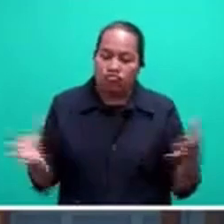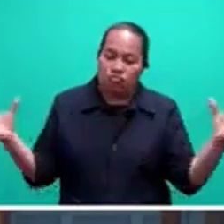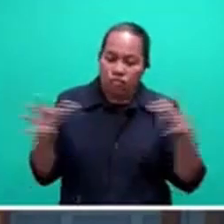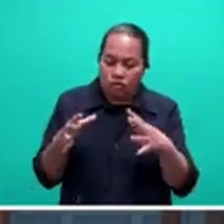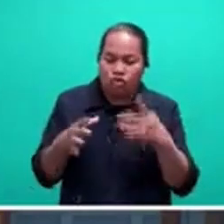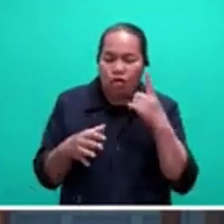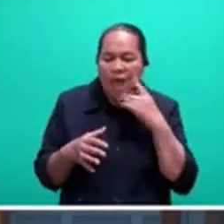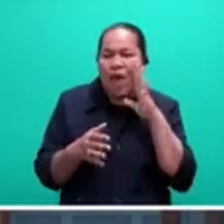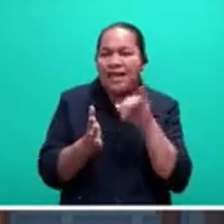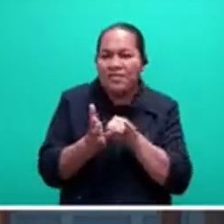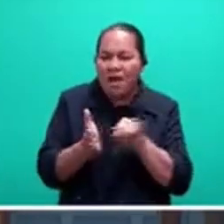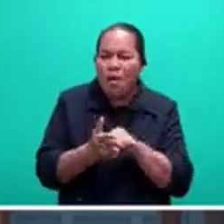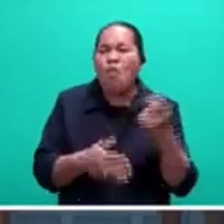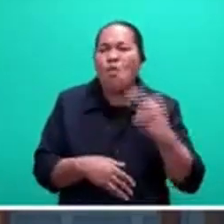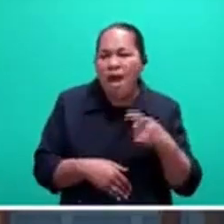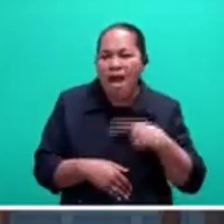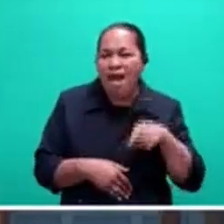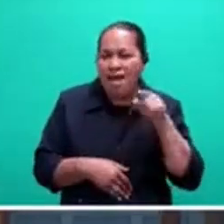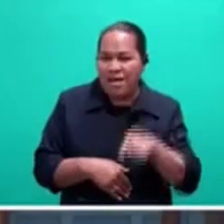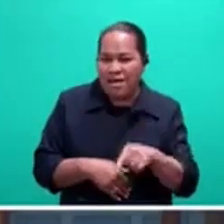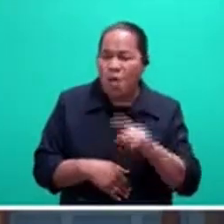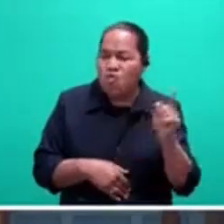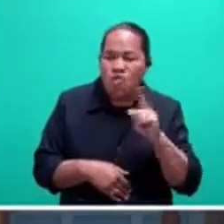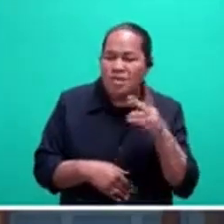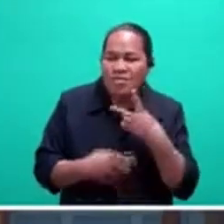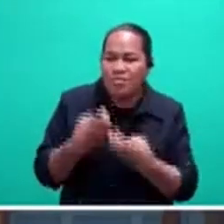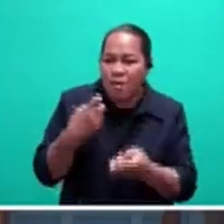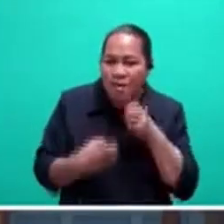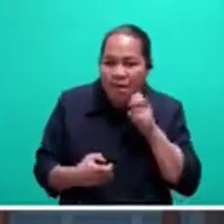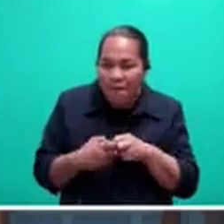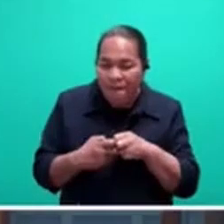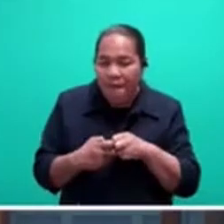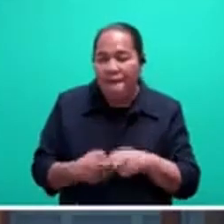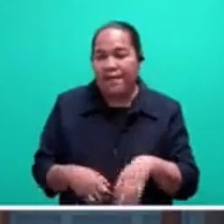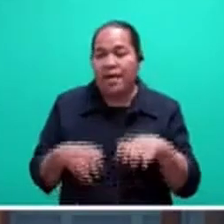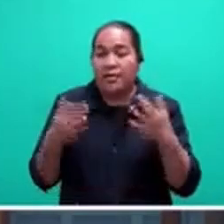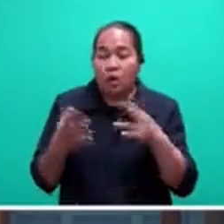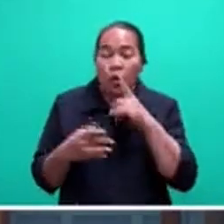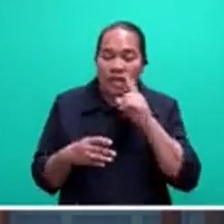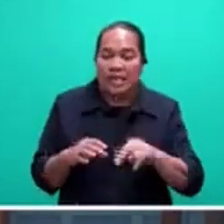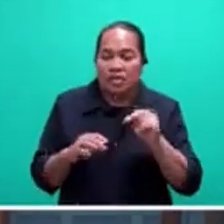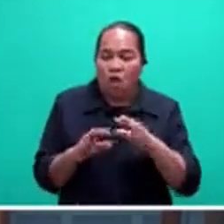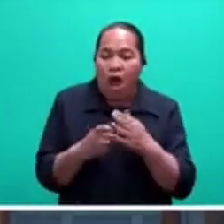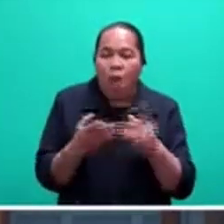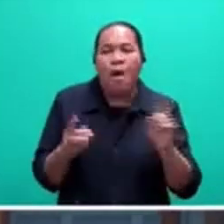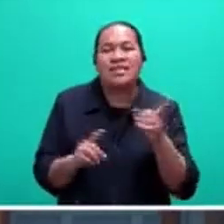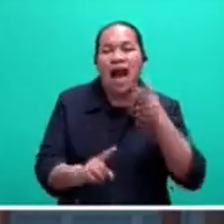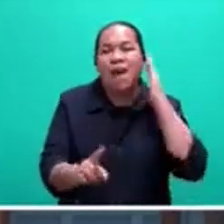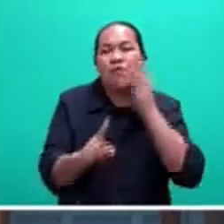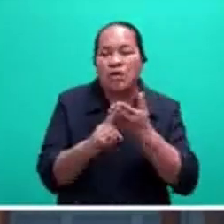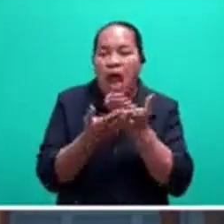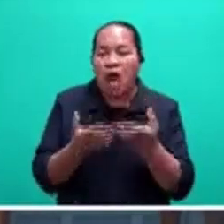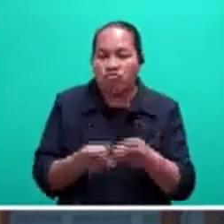identify the root causes and assess the solutions available and agree on an approach to